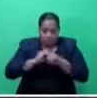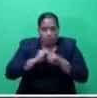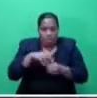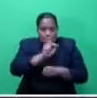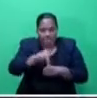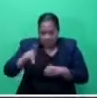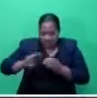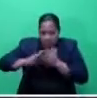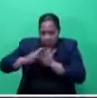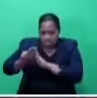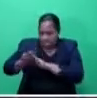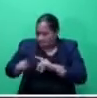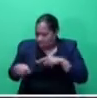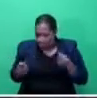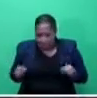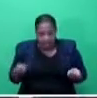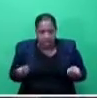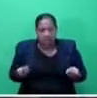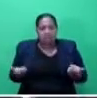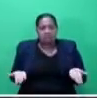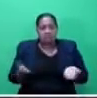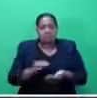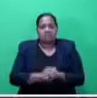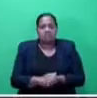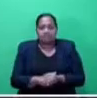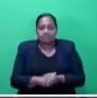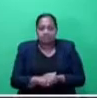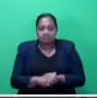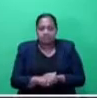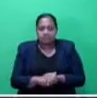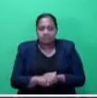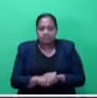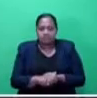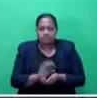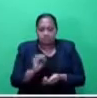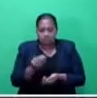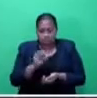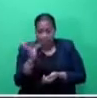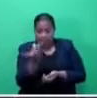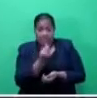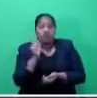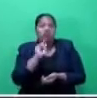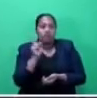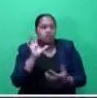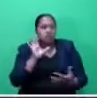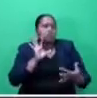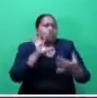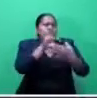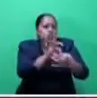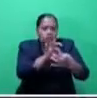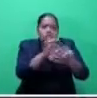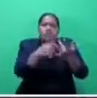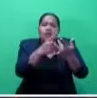communities and neighbourhood. they connect to the other parts of the world through Fiji.